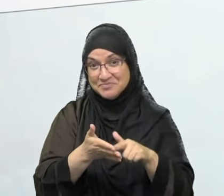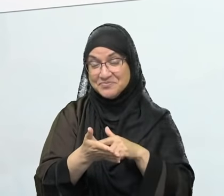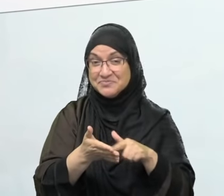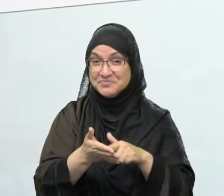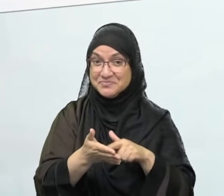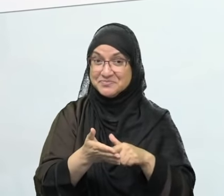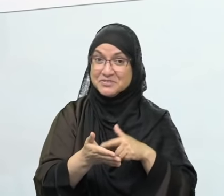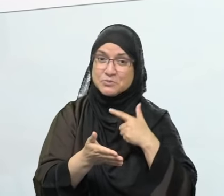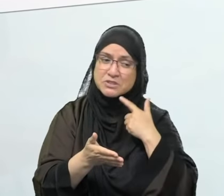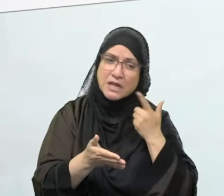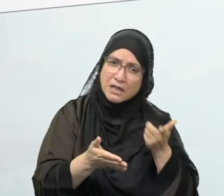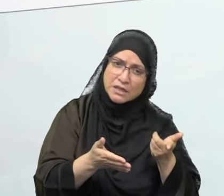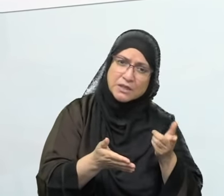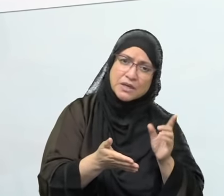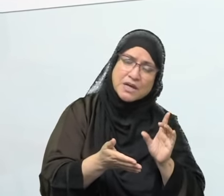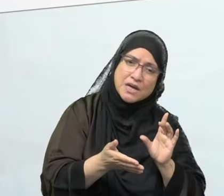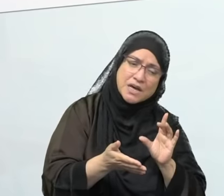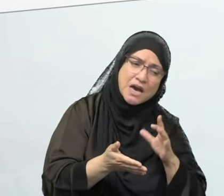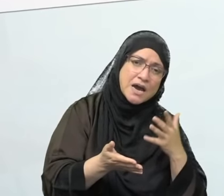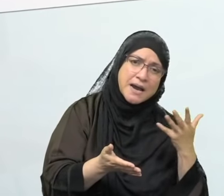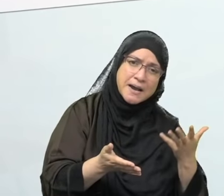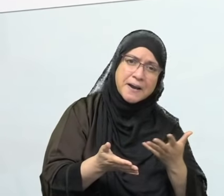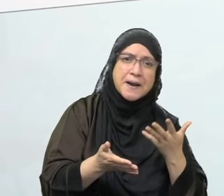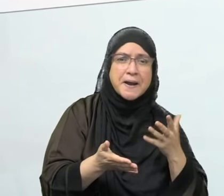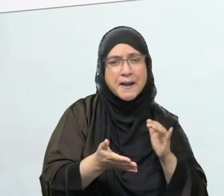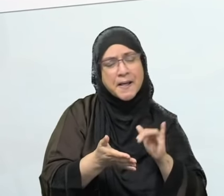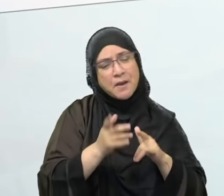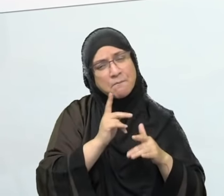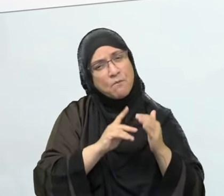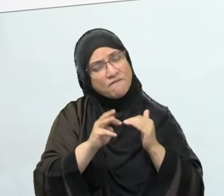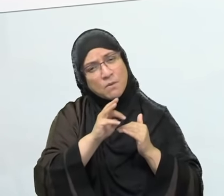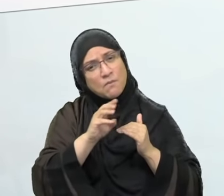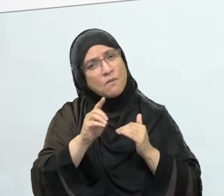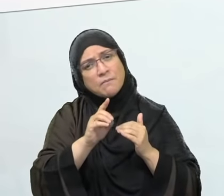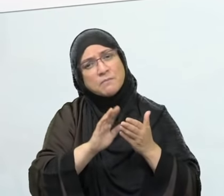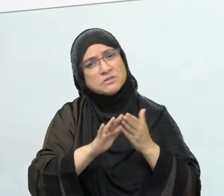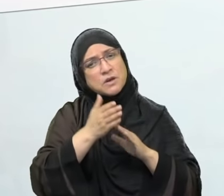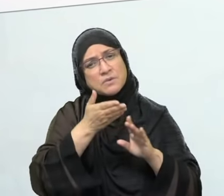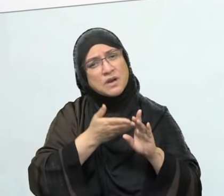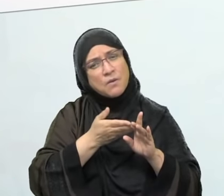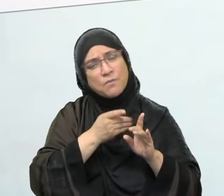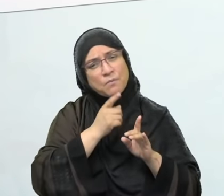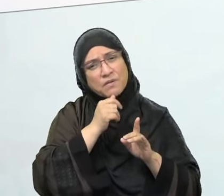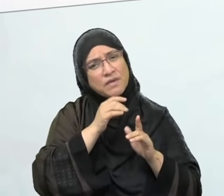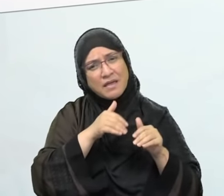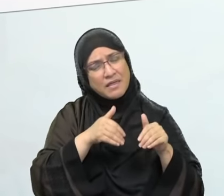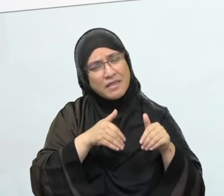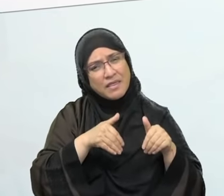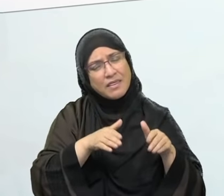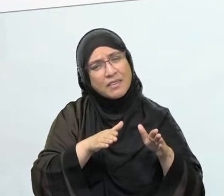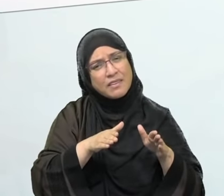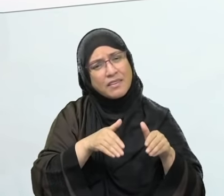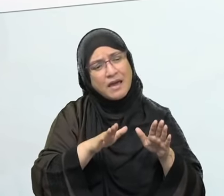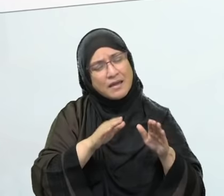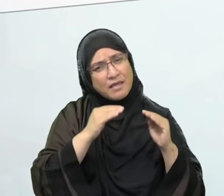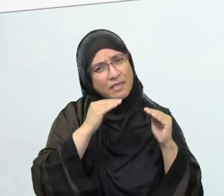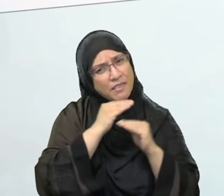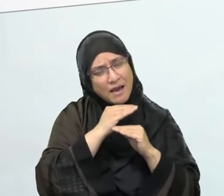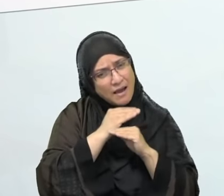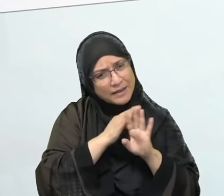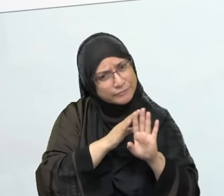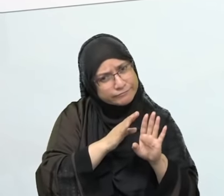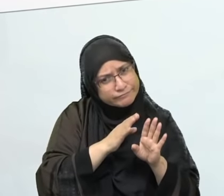the Prophet would not let these things go. And it's a narration from Abdullah ibn Amr radiallahu ta'ala anhu,